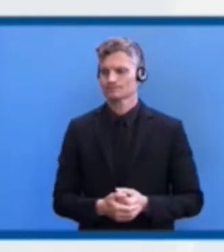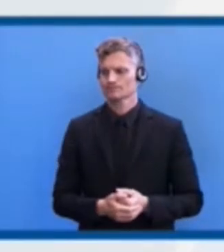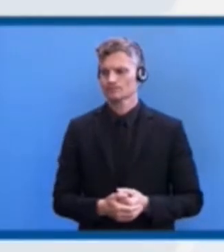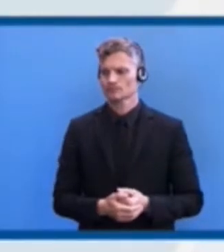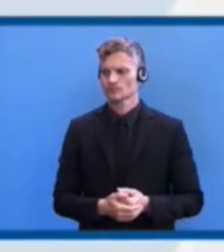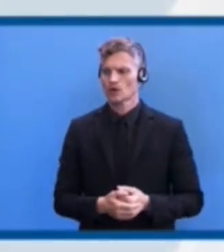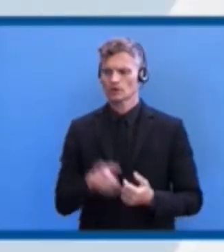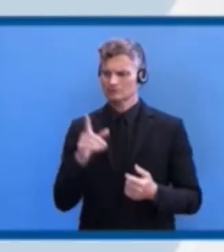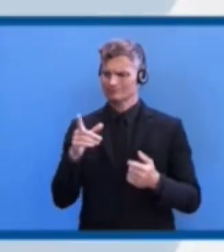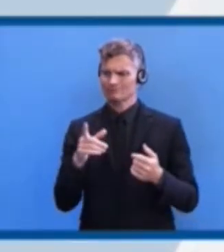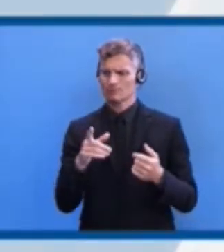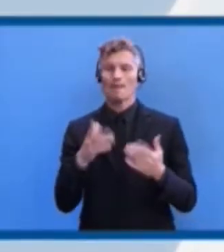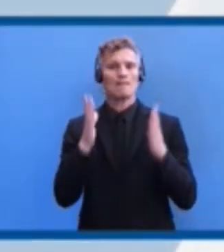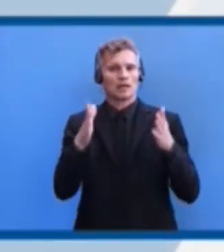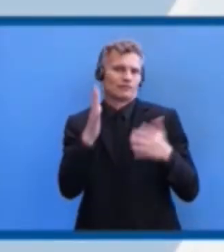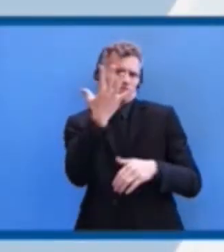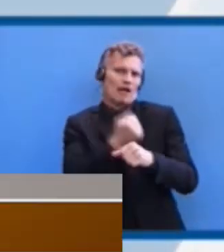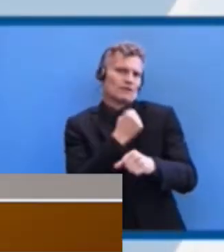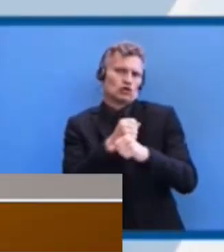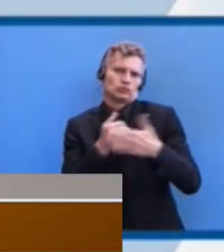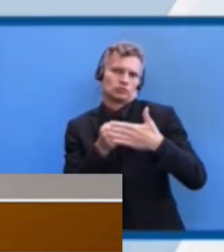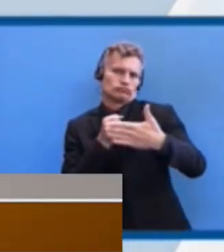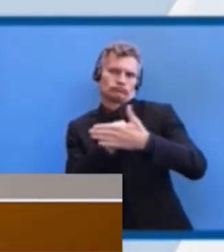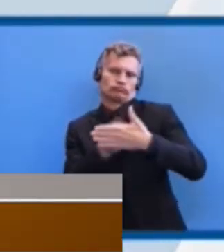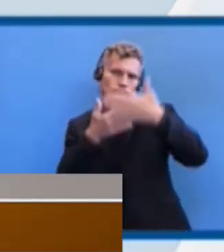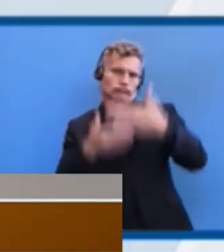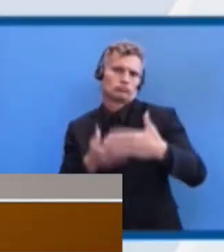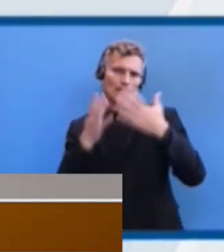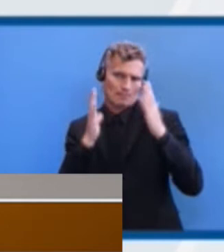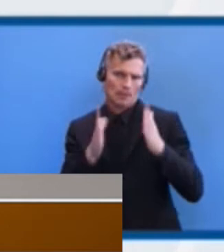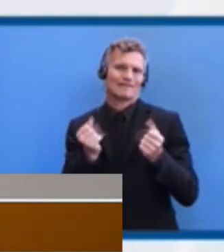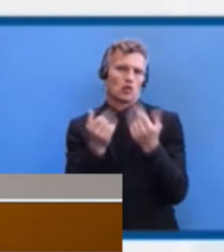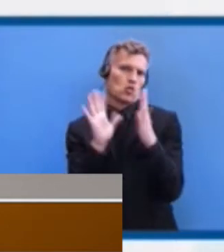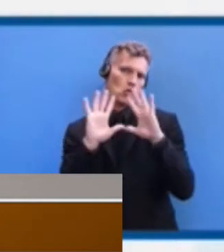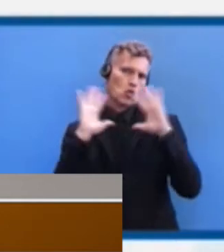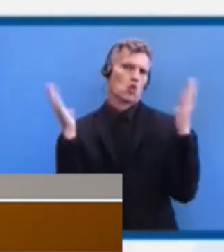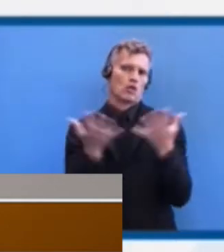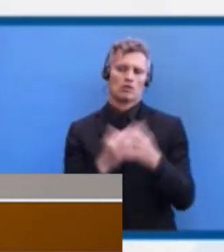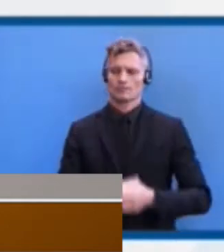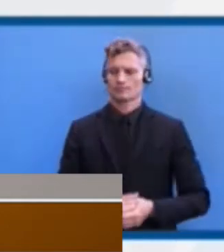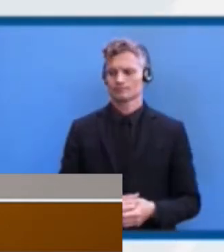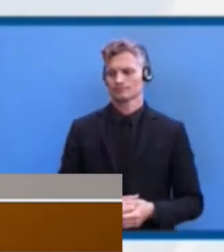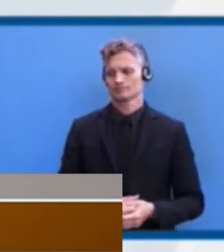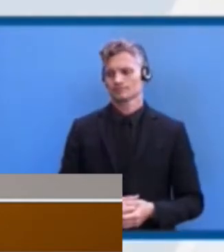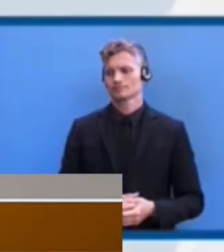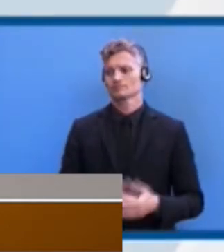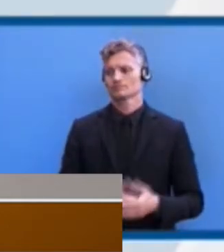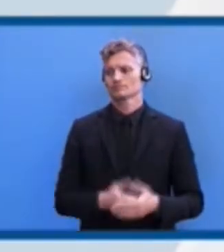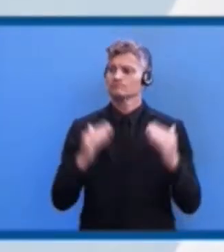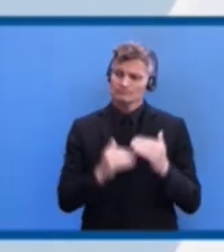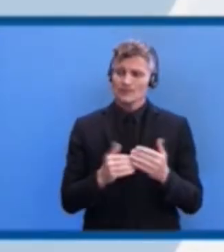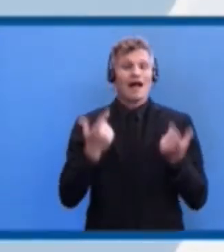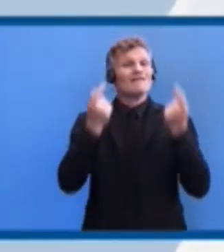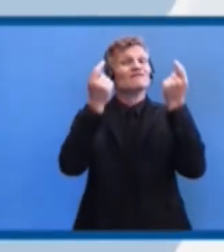think resilience, account for the real cost of disasters and incentivise risk reduction to stop the spiral of disaster